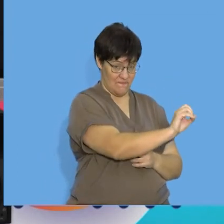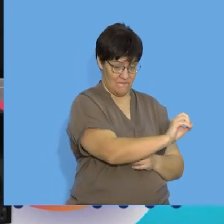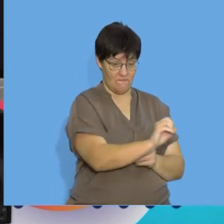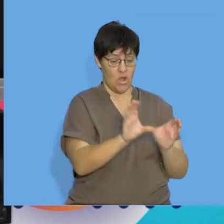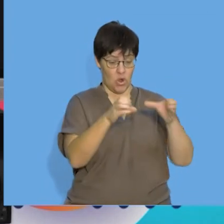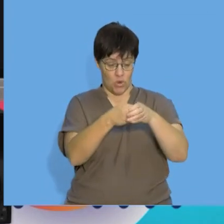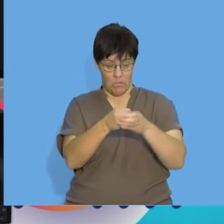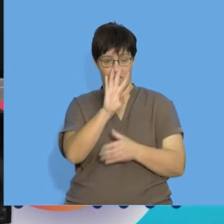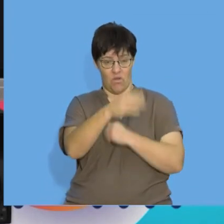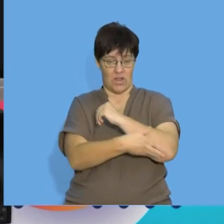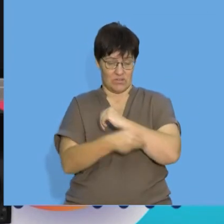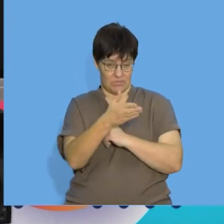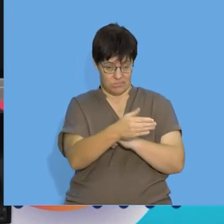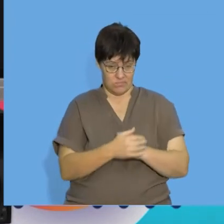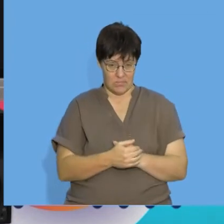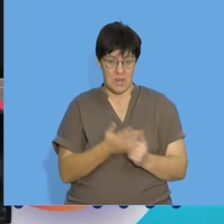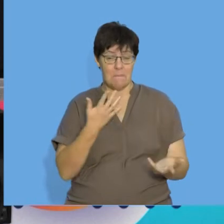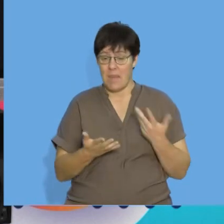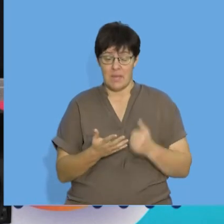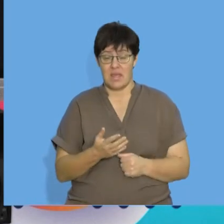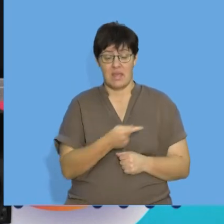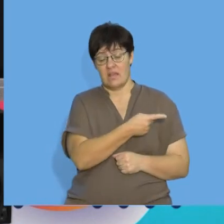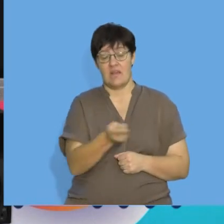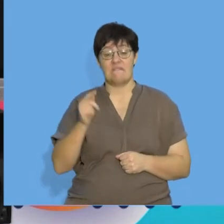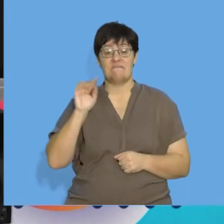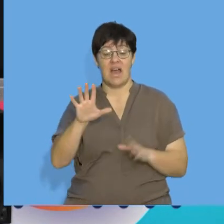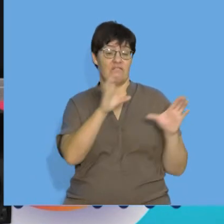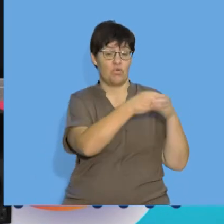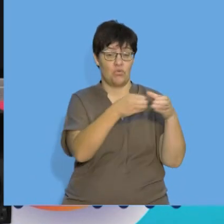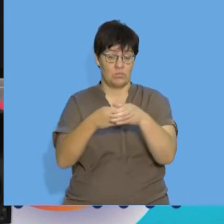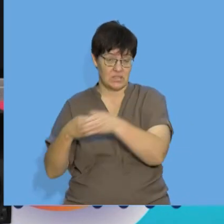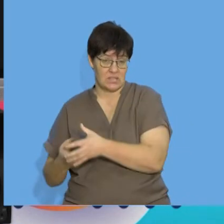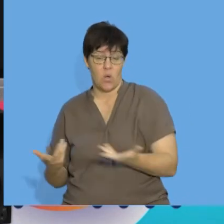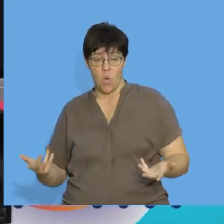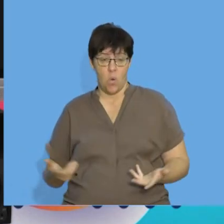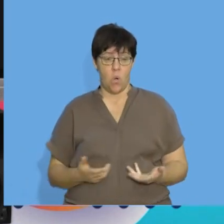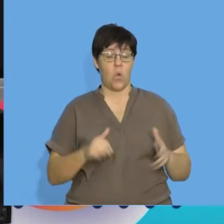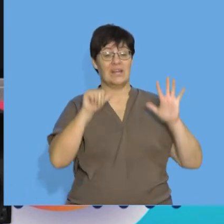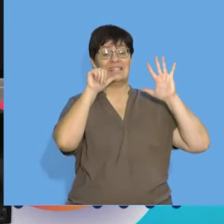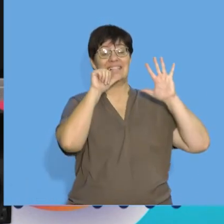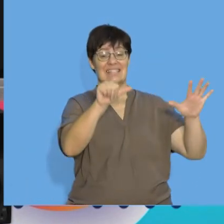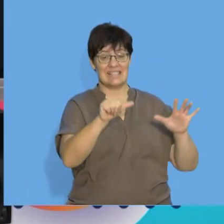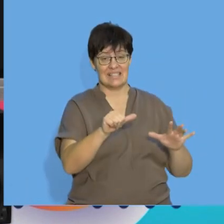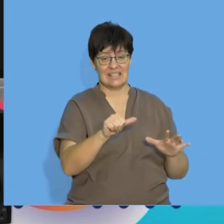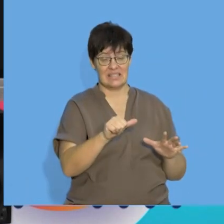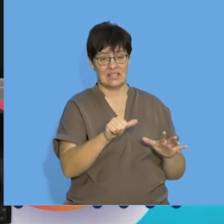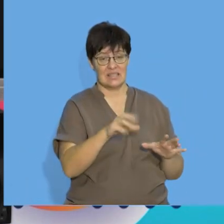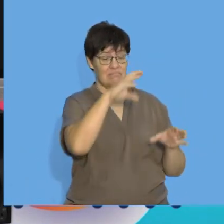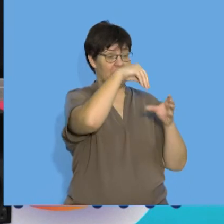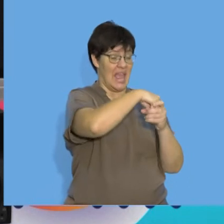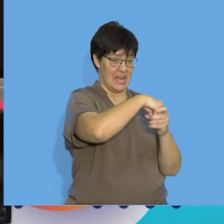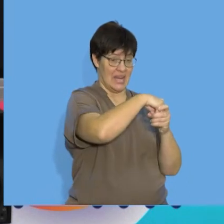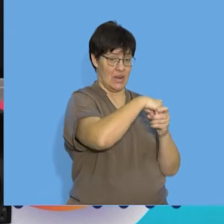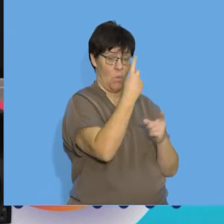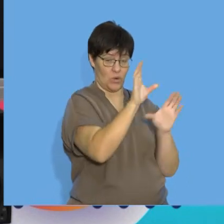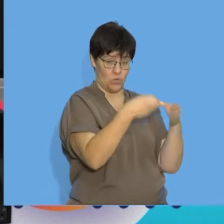we're then going to have a look at what would happen if there were five groups and six groups or six teams in a group rather and five teams in